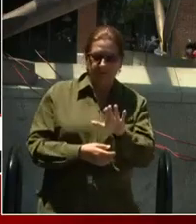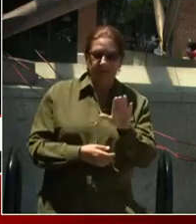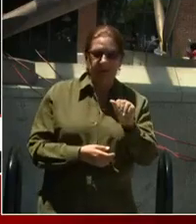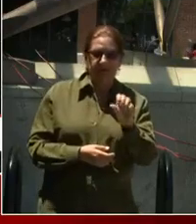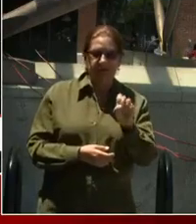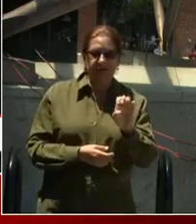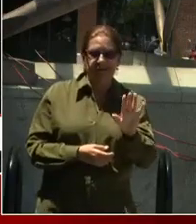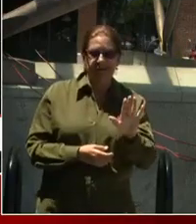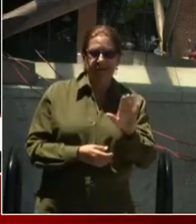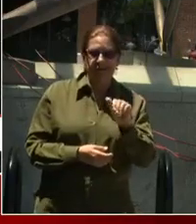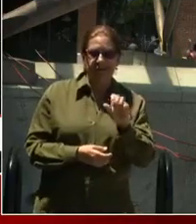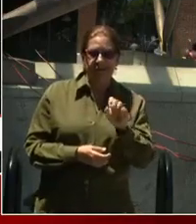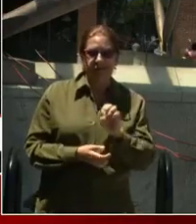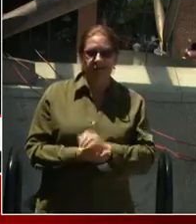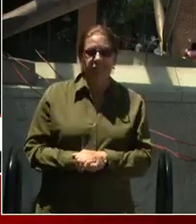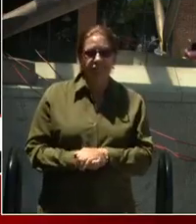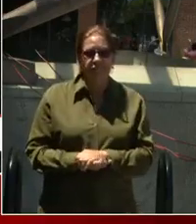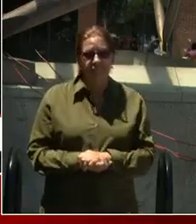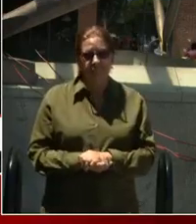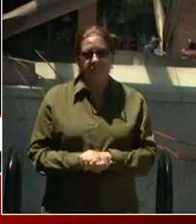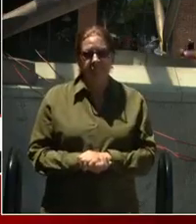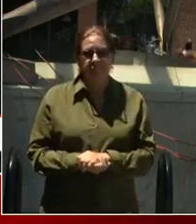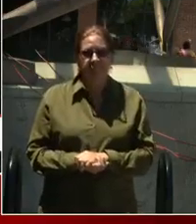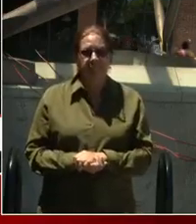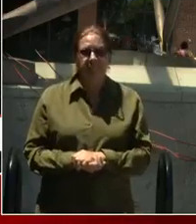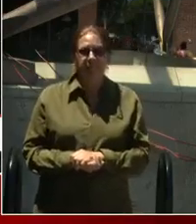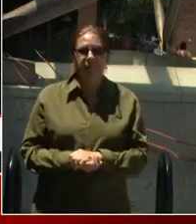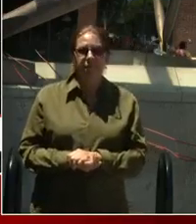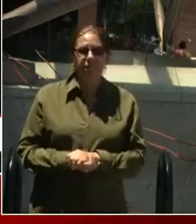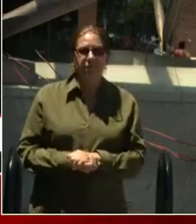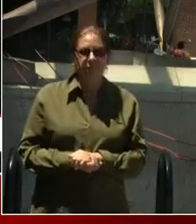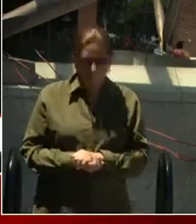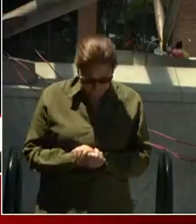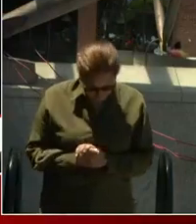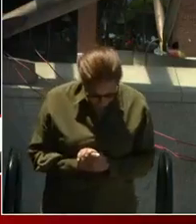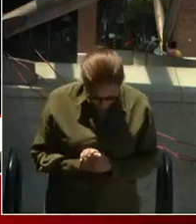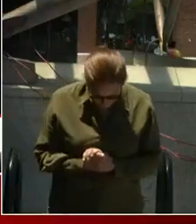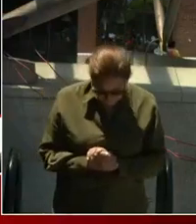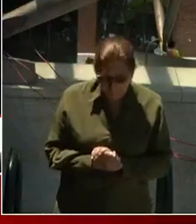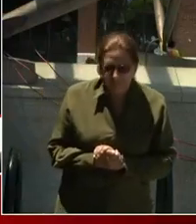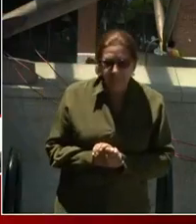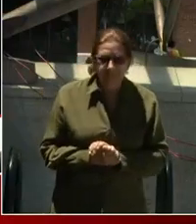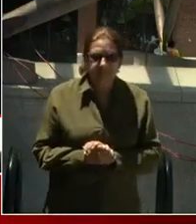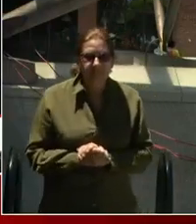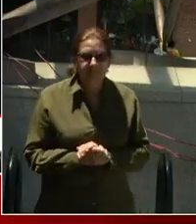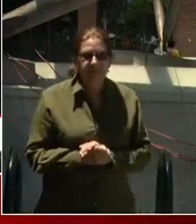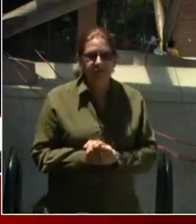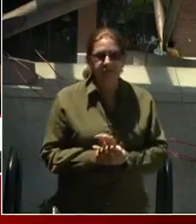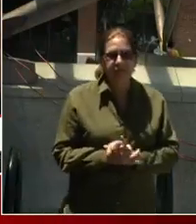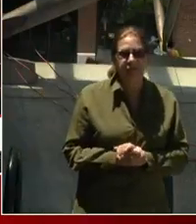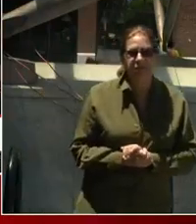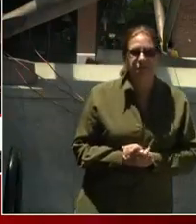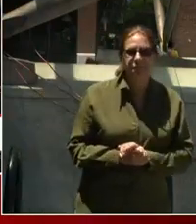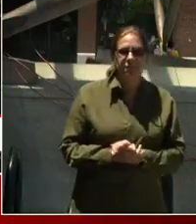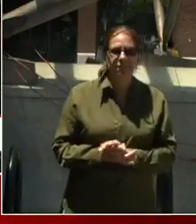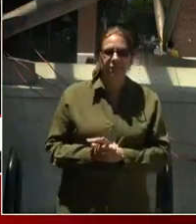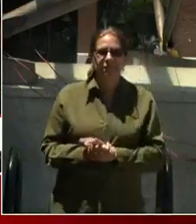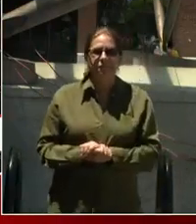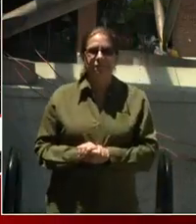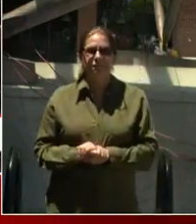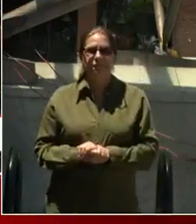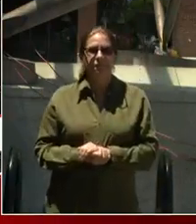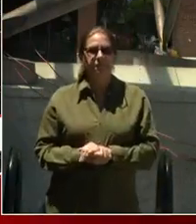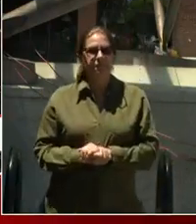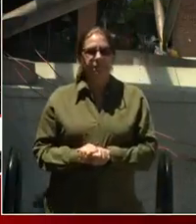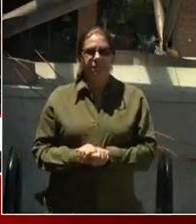months. You haven't reached out to me. haven't said anything. I had to come to you, woman to woman. As I